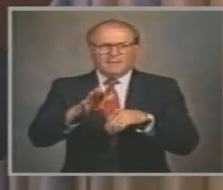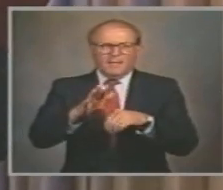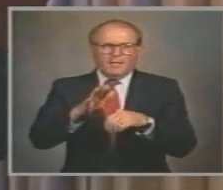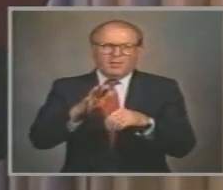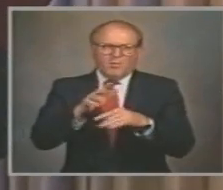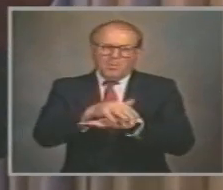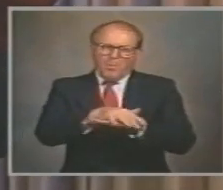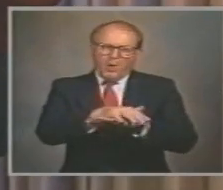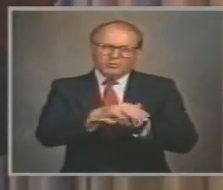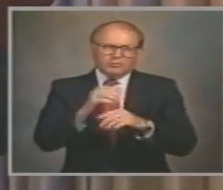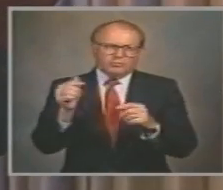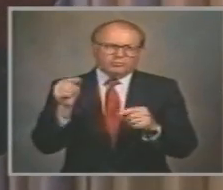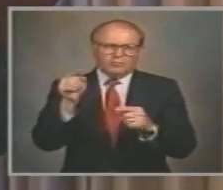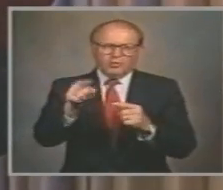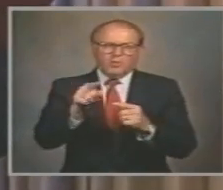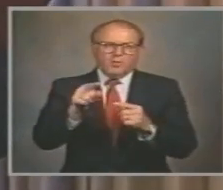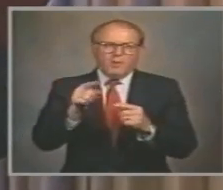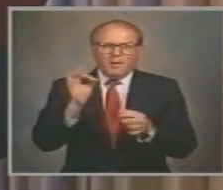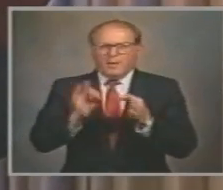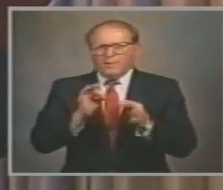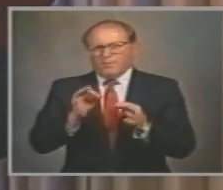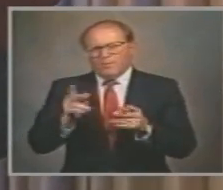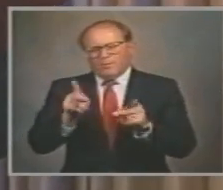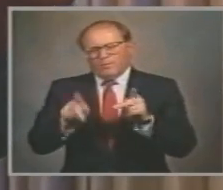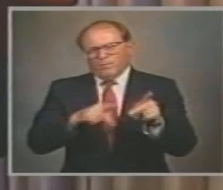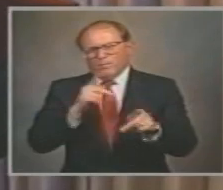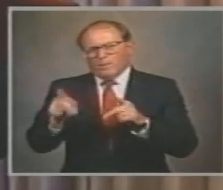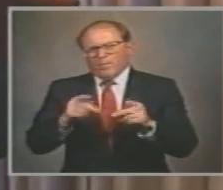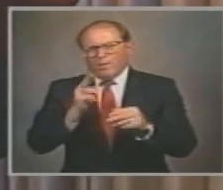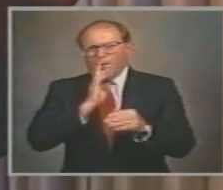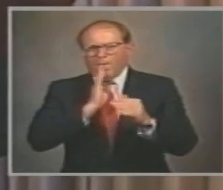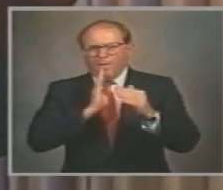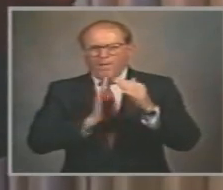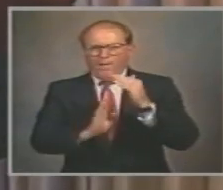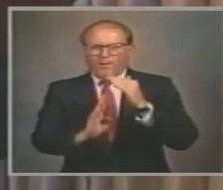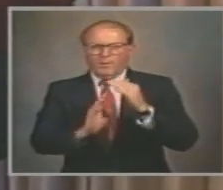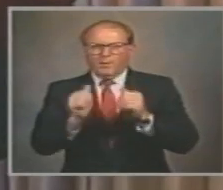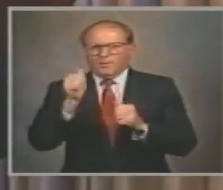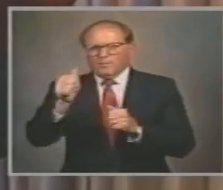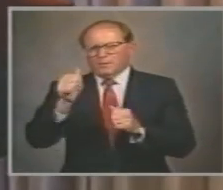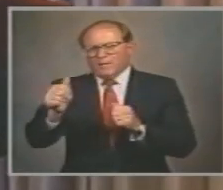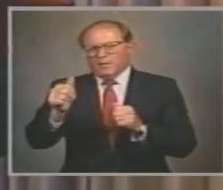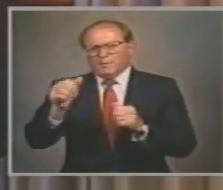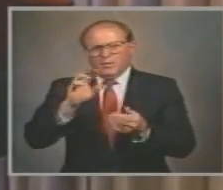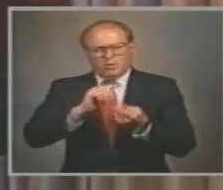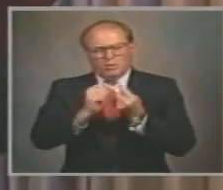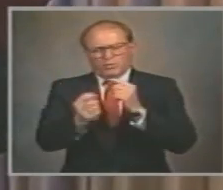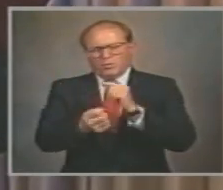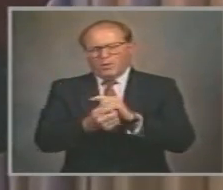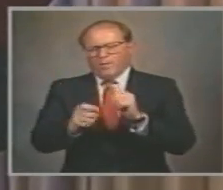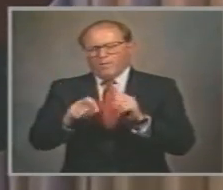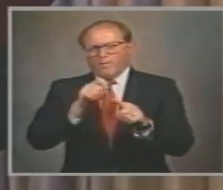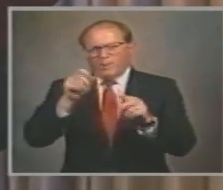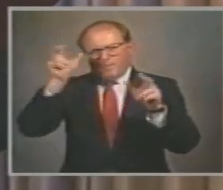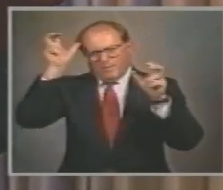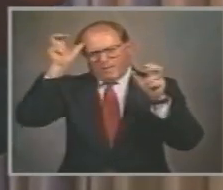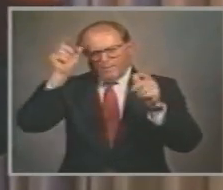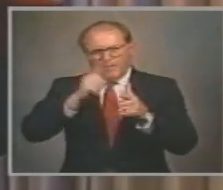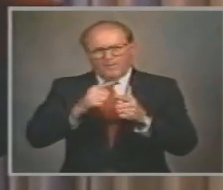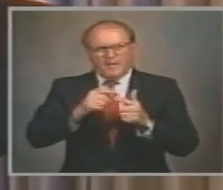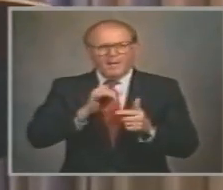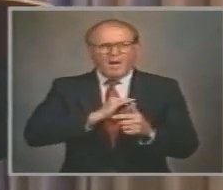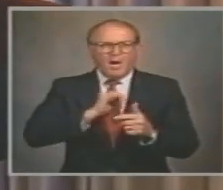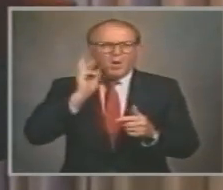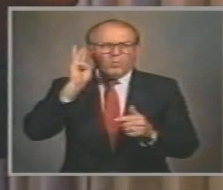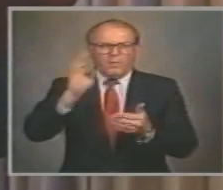people which are called by my name Shall humble themselves and pray And seek my face And turn from their wicked ways Then will I hear from heaven And will